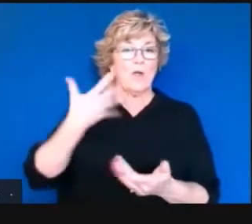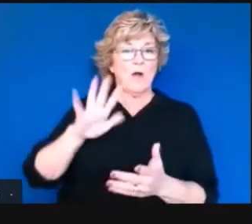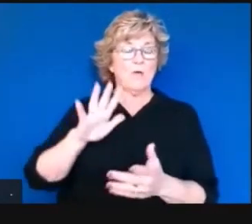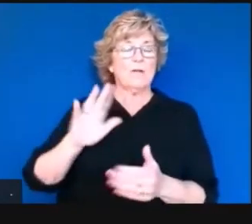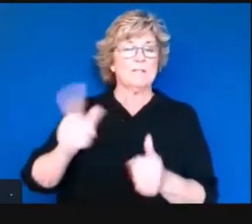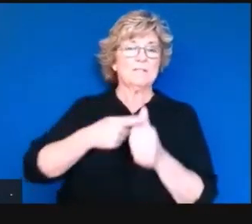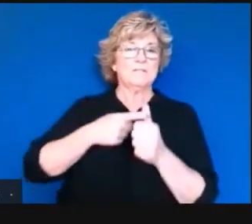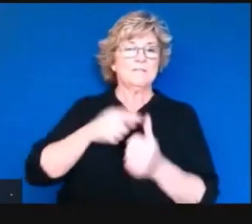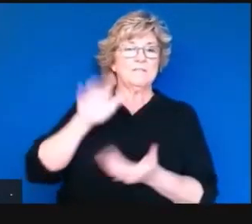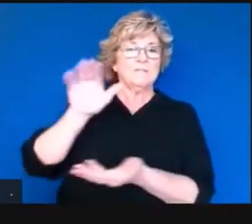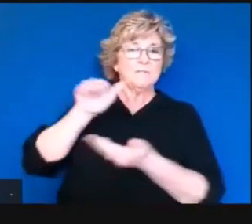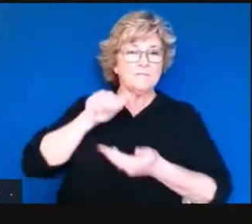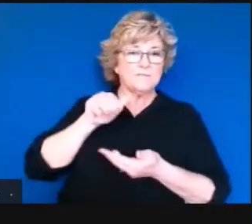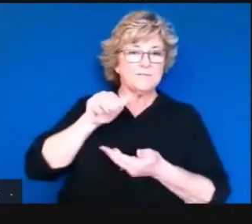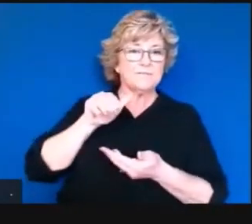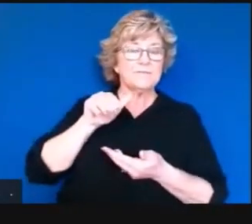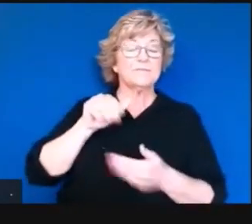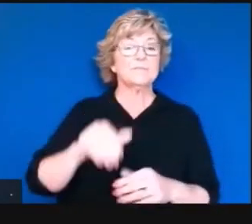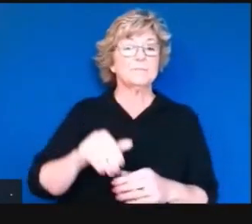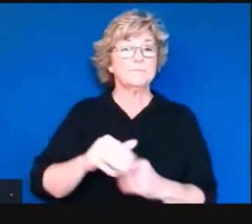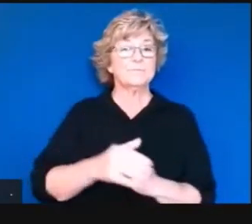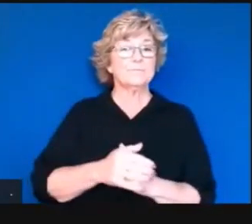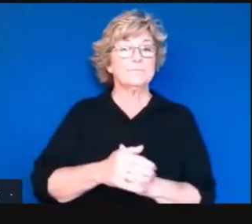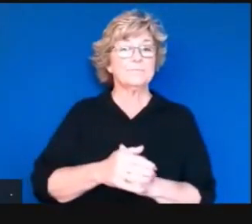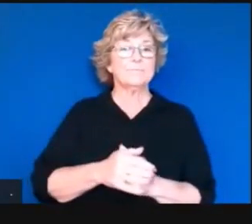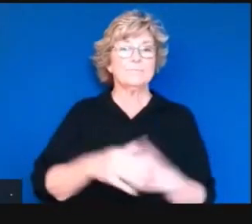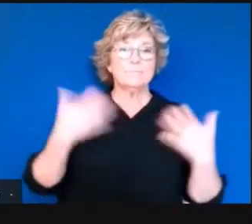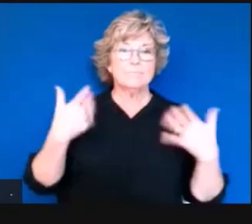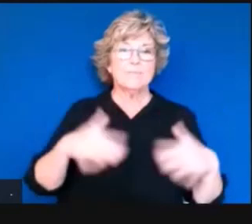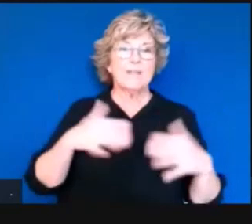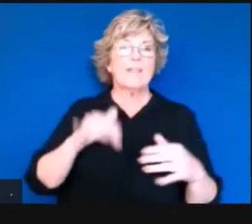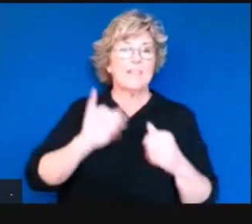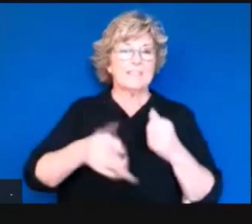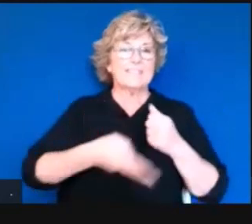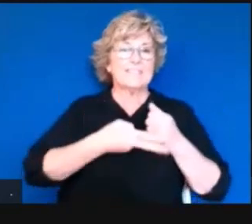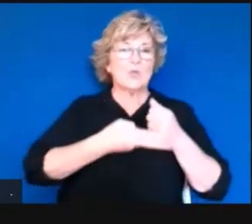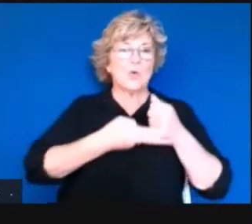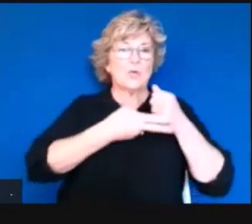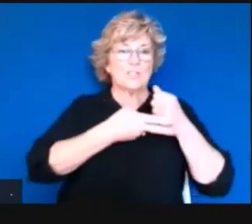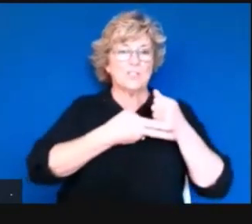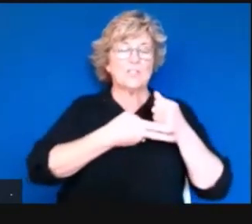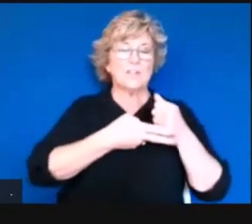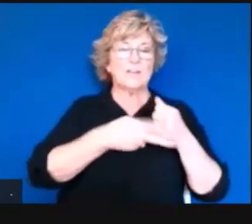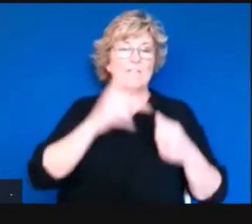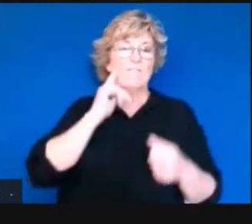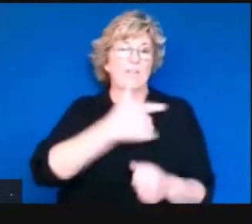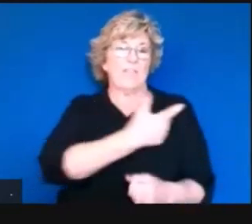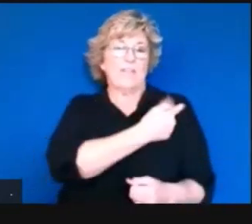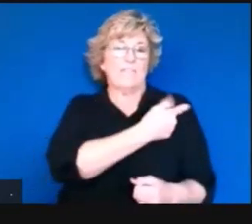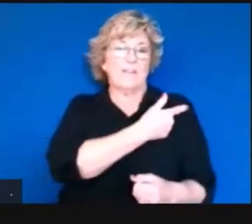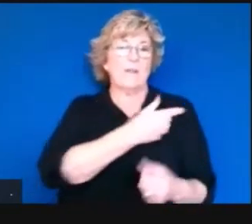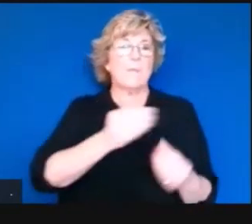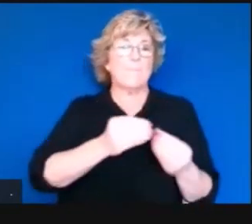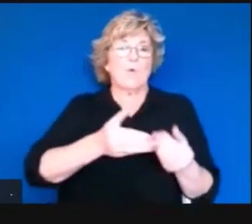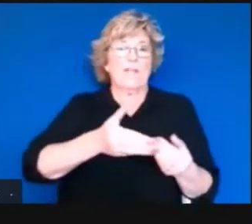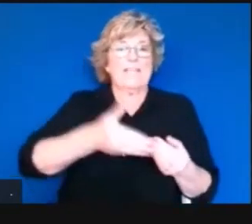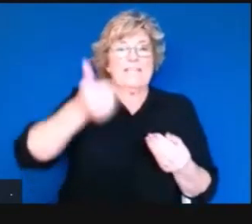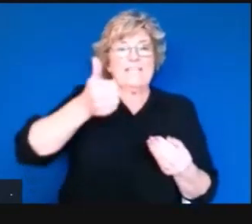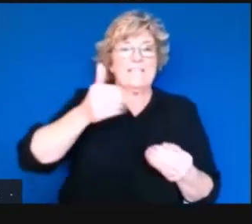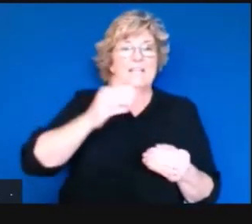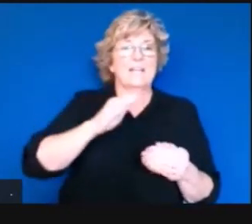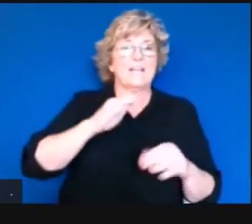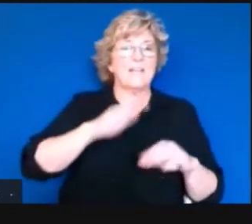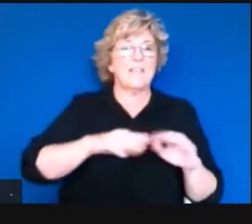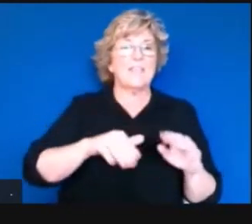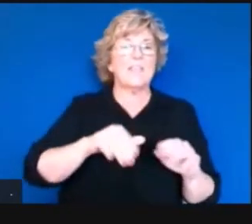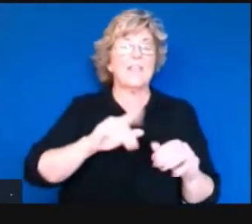many, many times, this is storage for this vaccine is much easier than the ultra